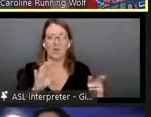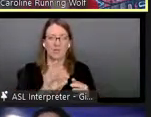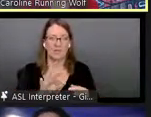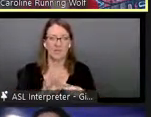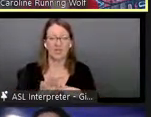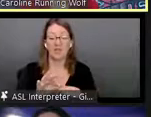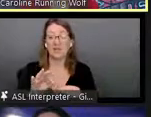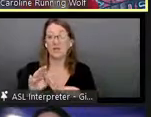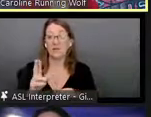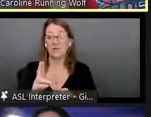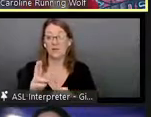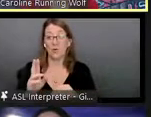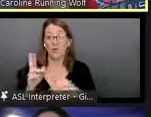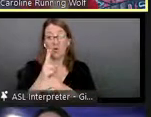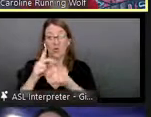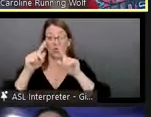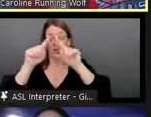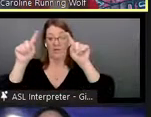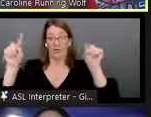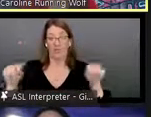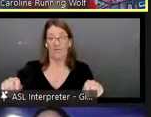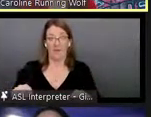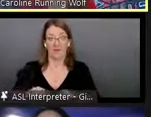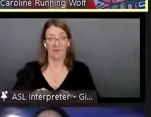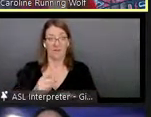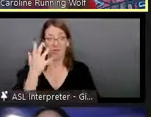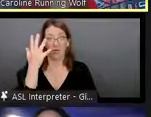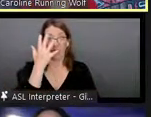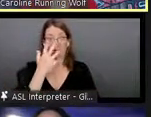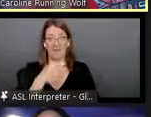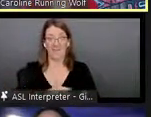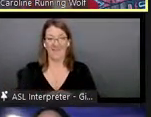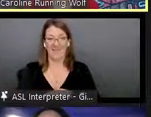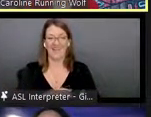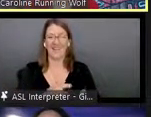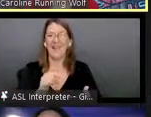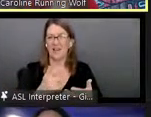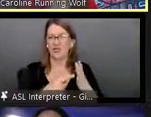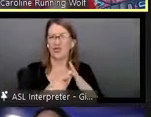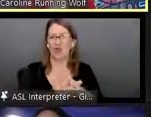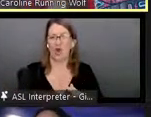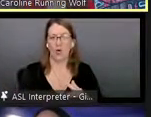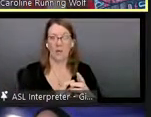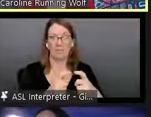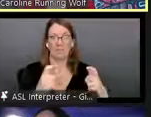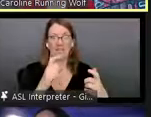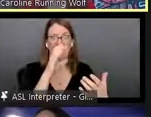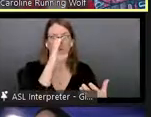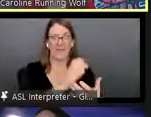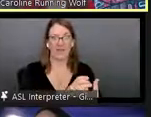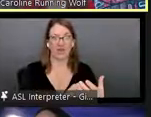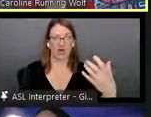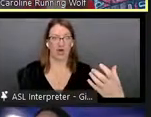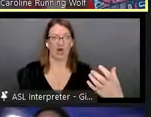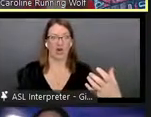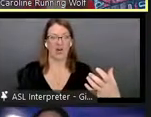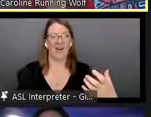um because like she said we started out with this bigger picture and then we also